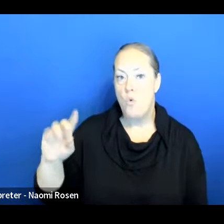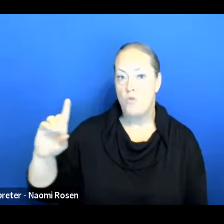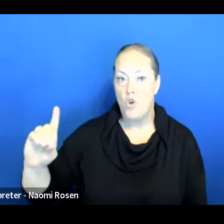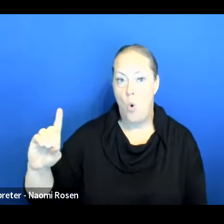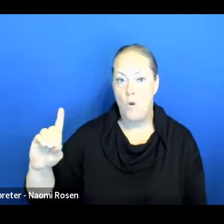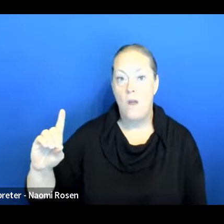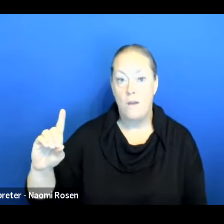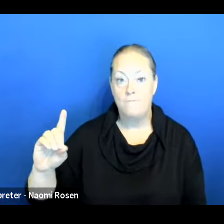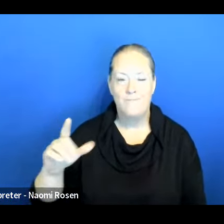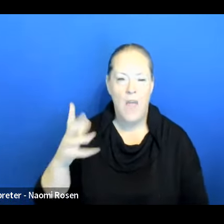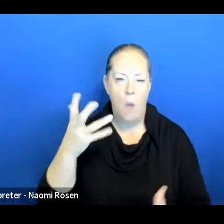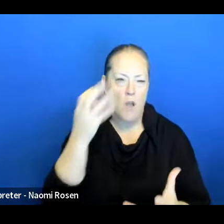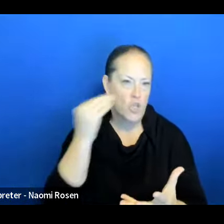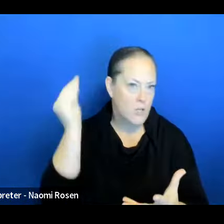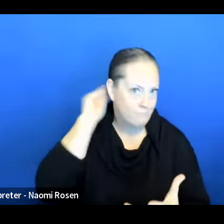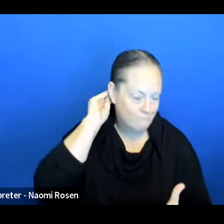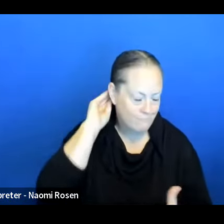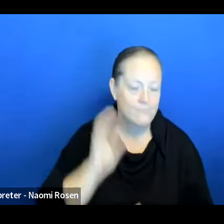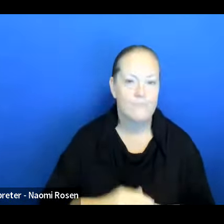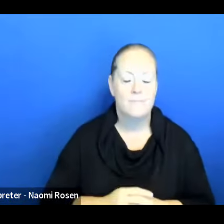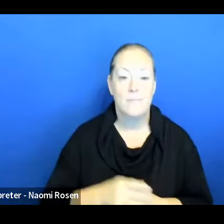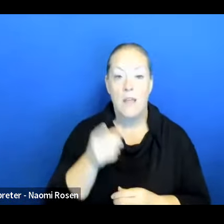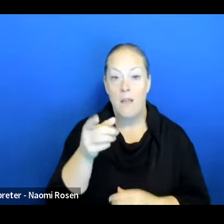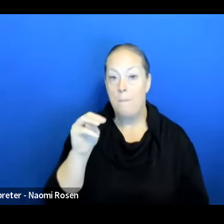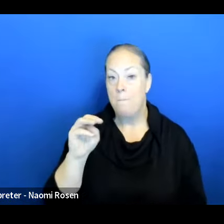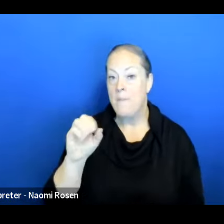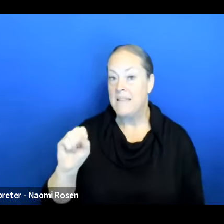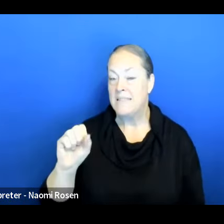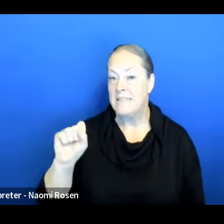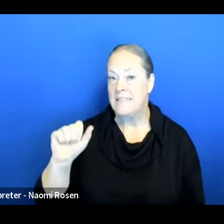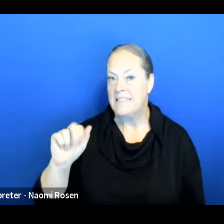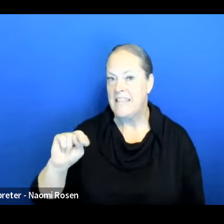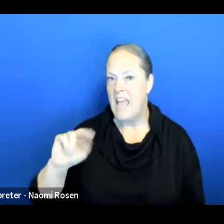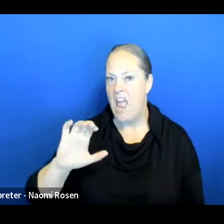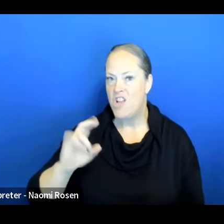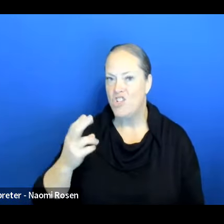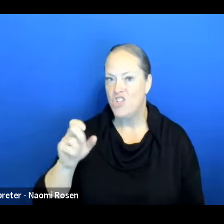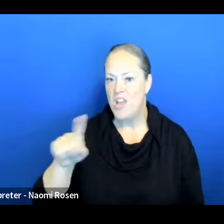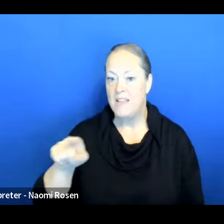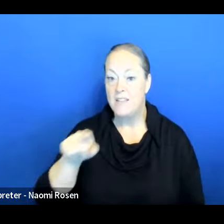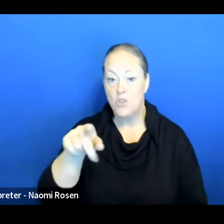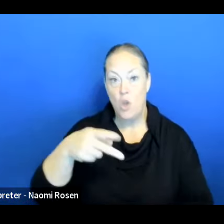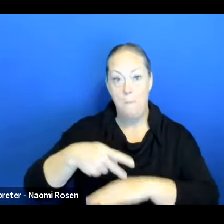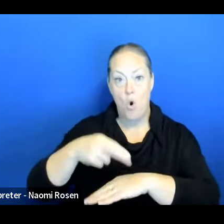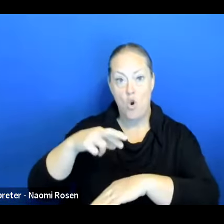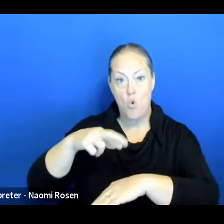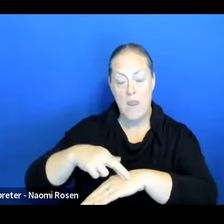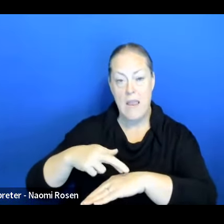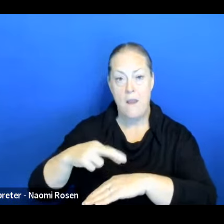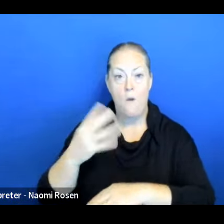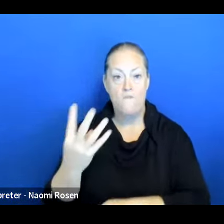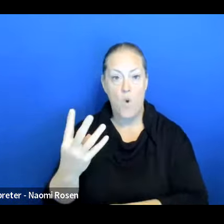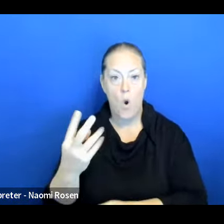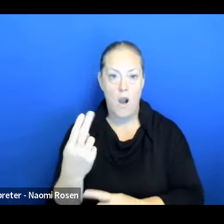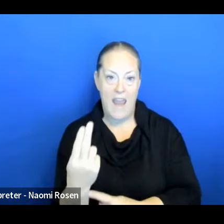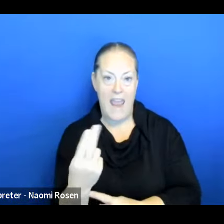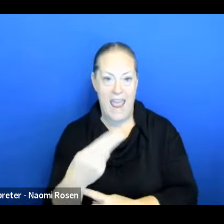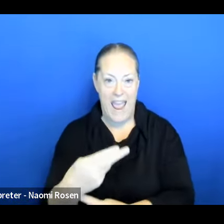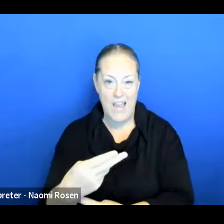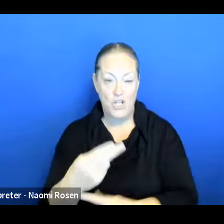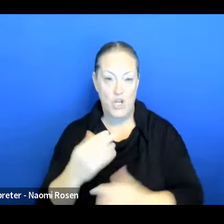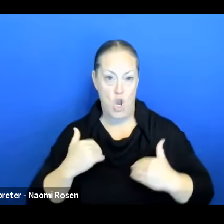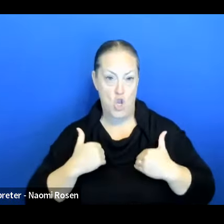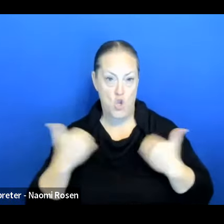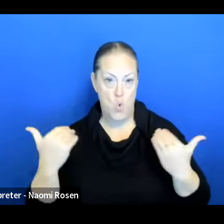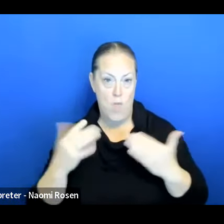introduction. Ms. Masonette Sanchez is a Puerto Rico 4-H youth leader. Now, we're going to talk about how you